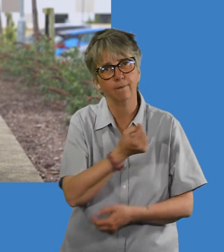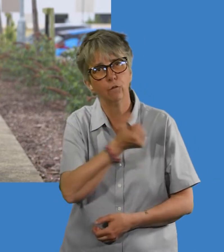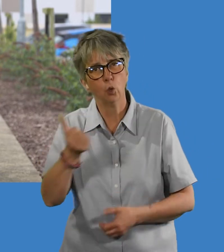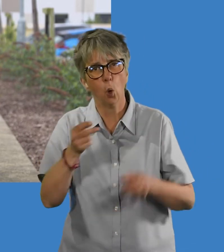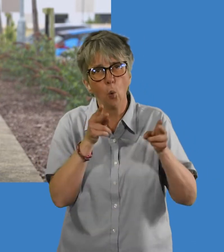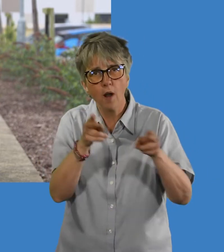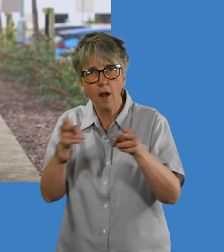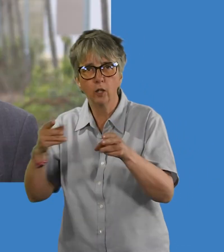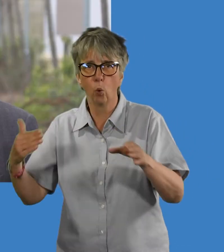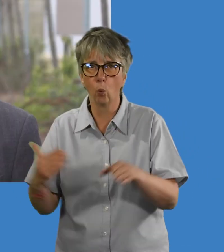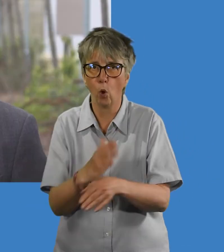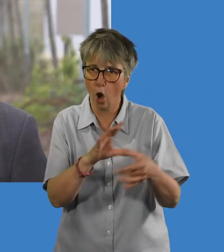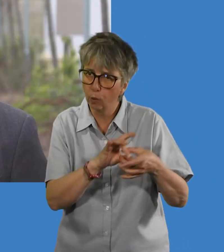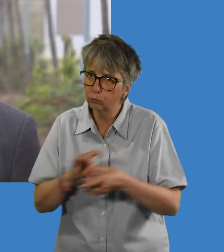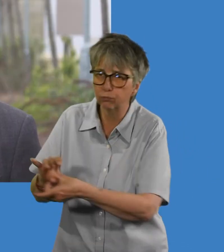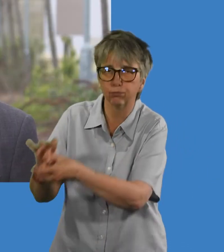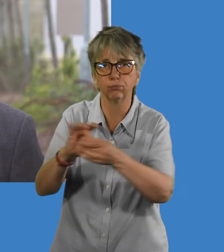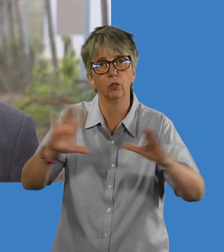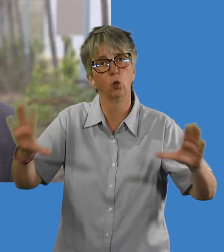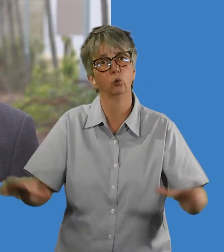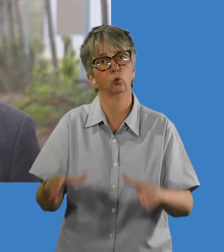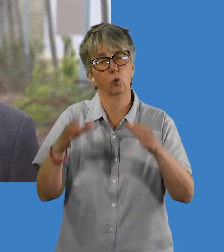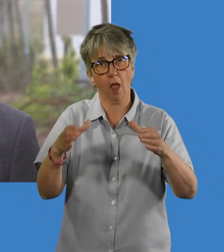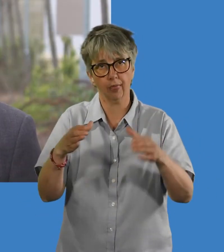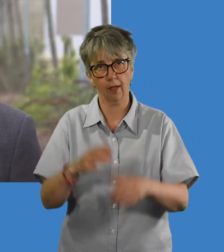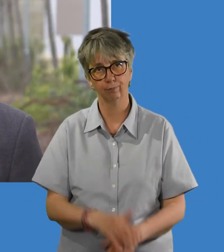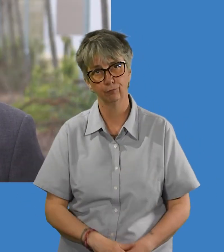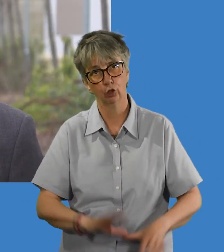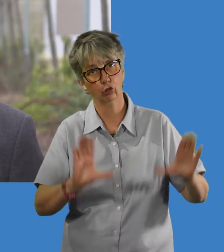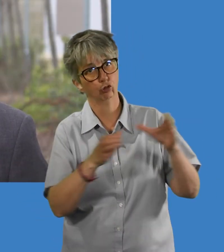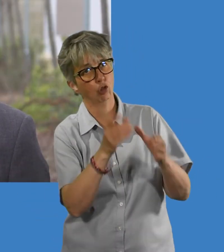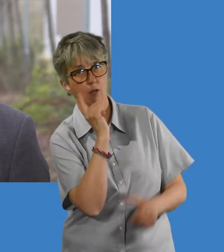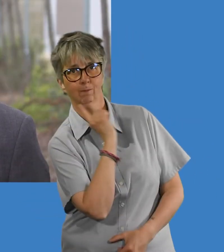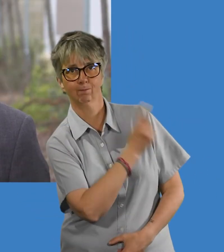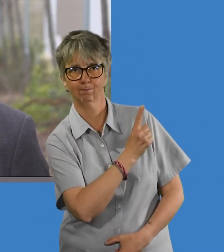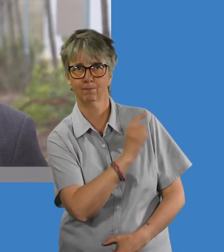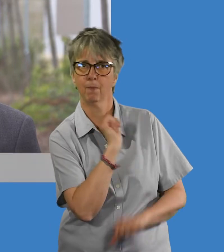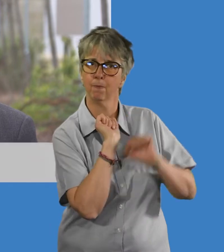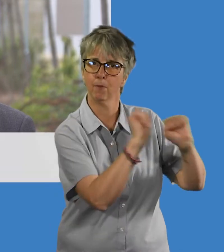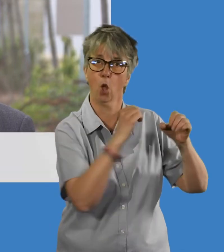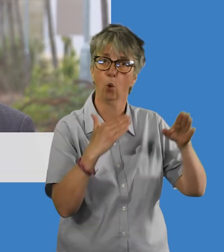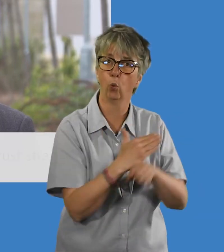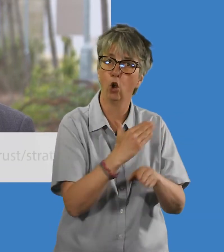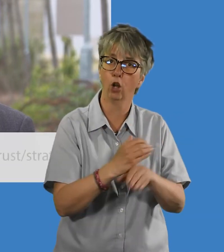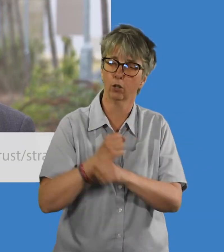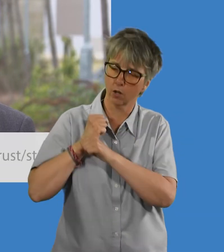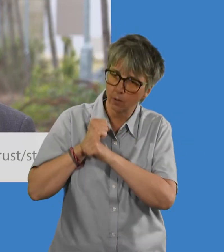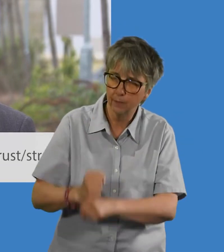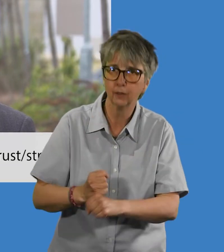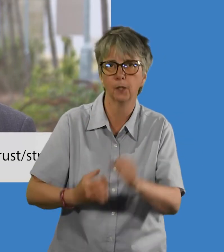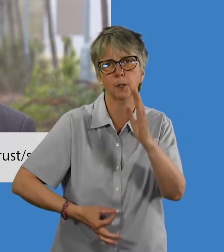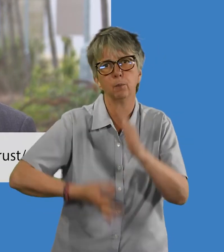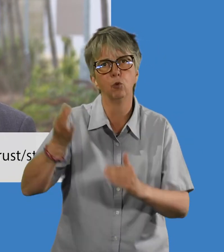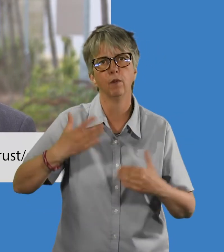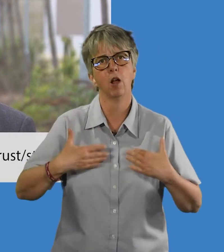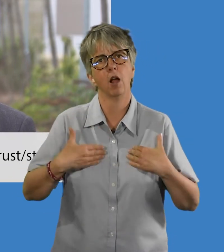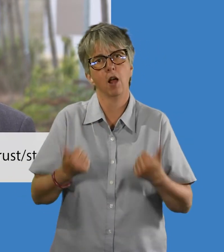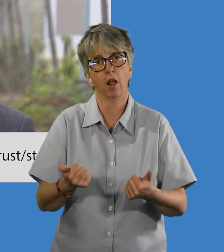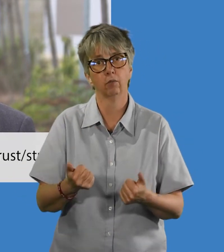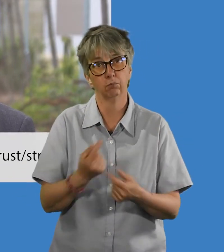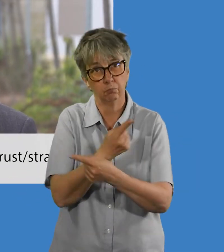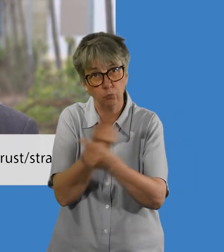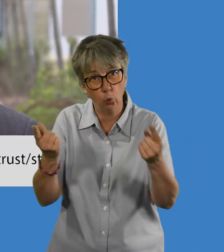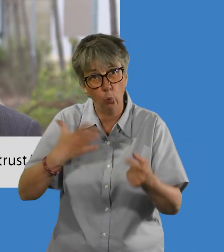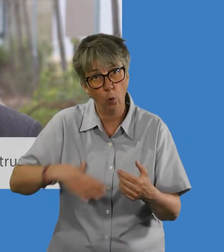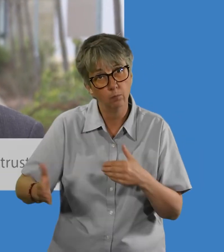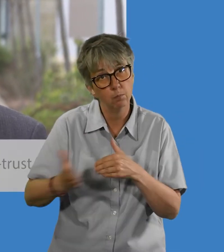across the district. For more information about our work at the Trust and our commitment to improving the health and wellbeing of our community, please visit the